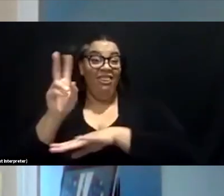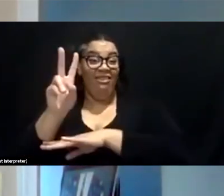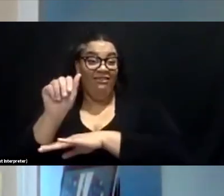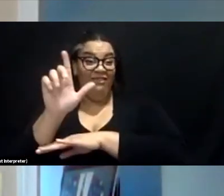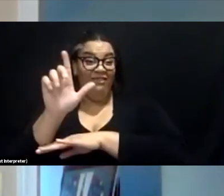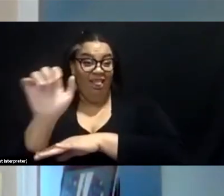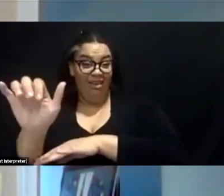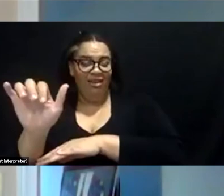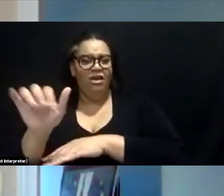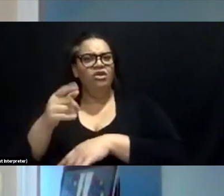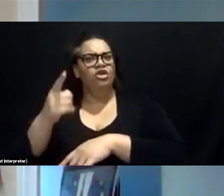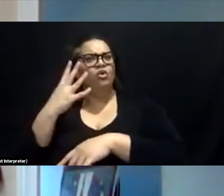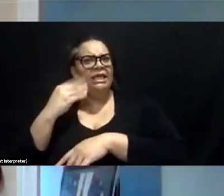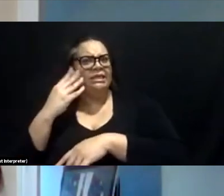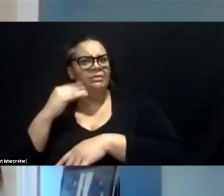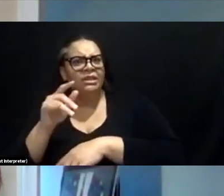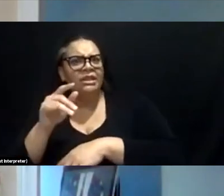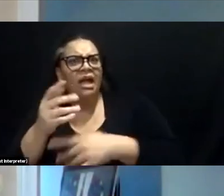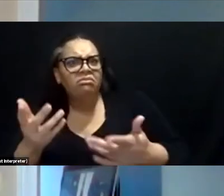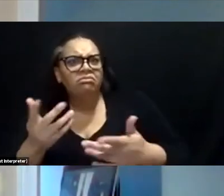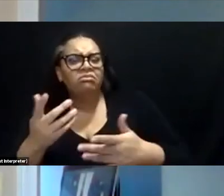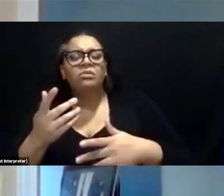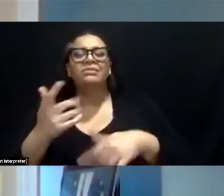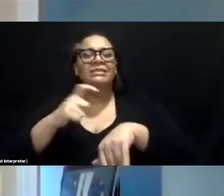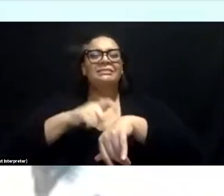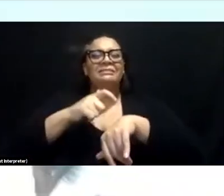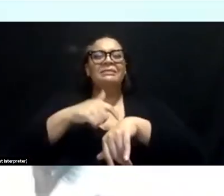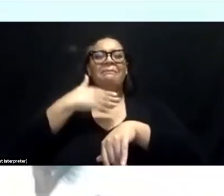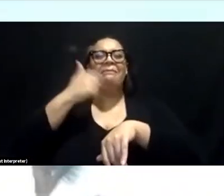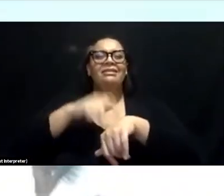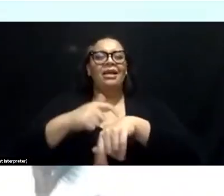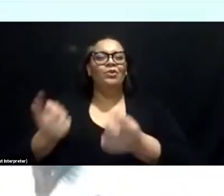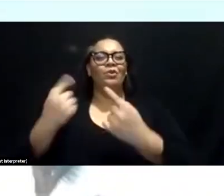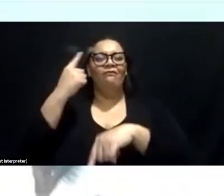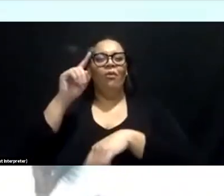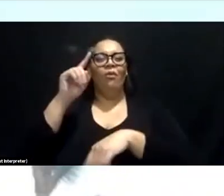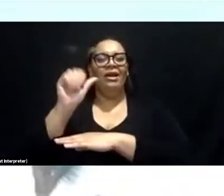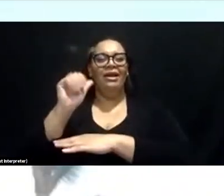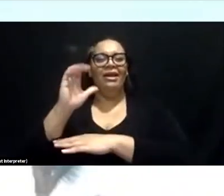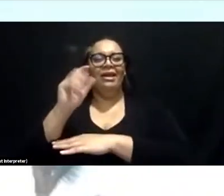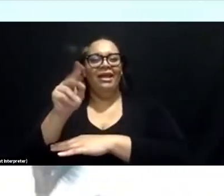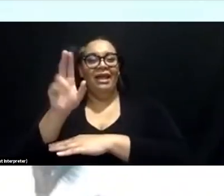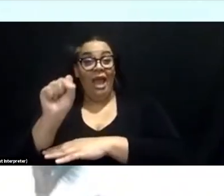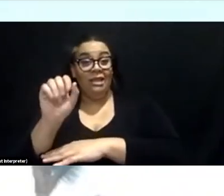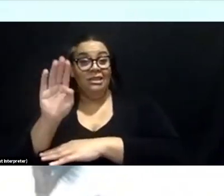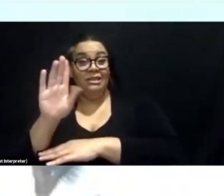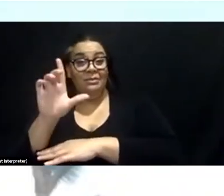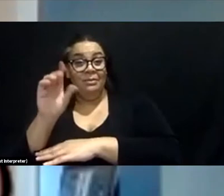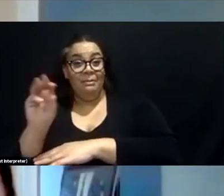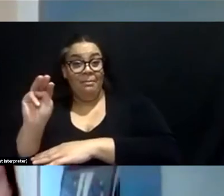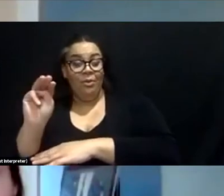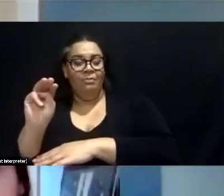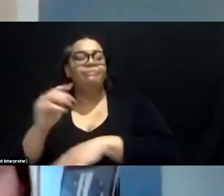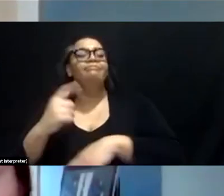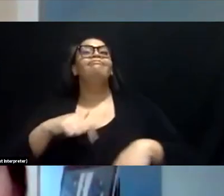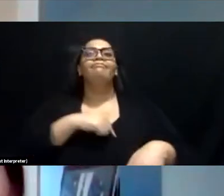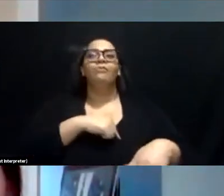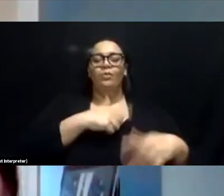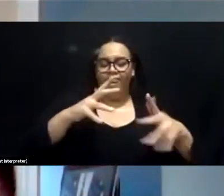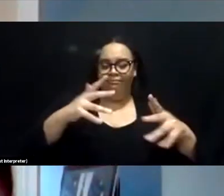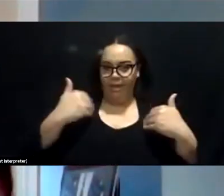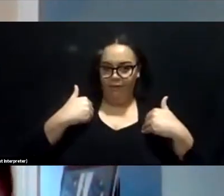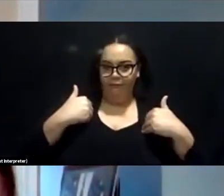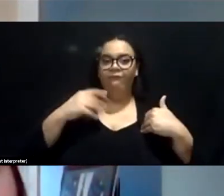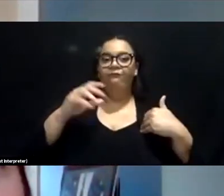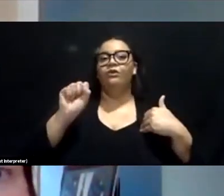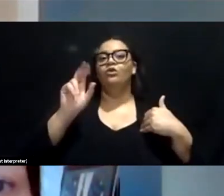what is the best time to come for cactus blooms? Yeah. Um, we did have a super bloom two years ago. And